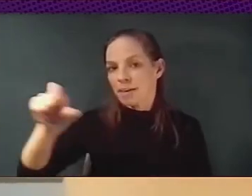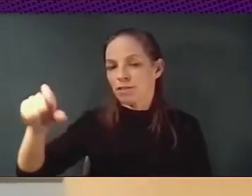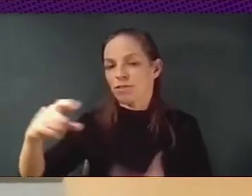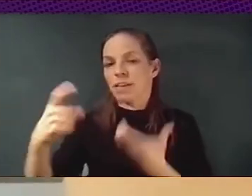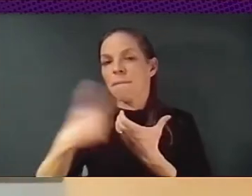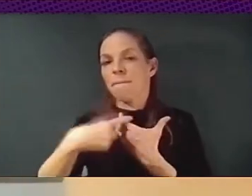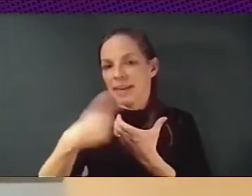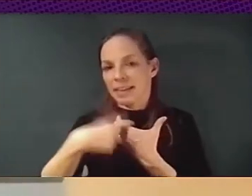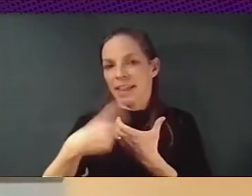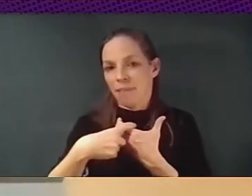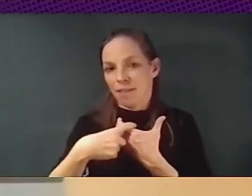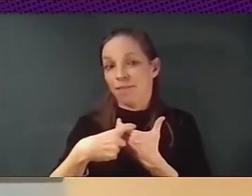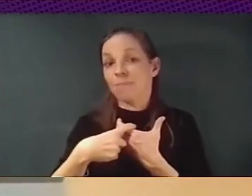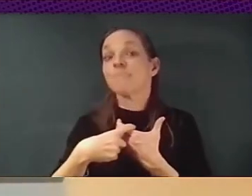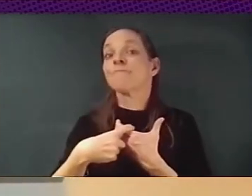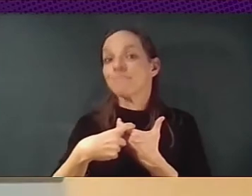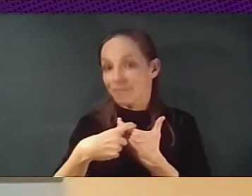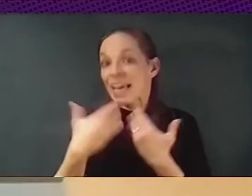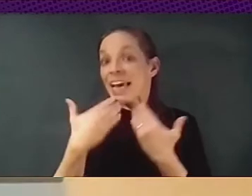right now.